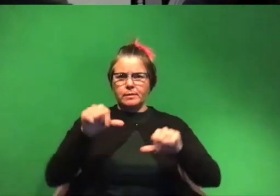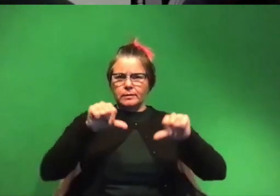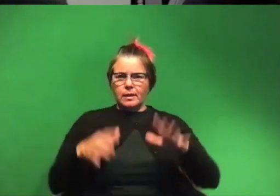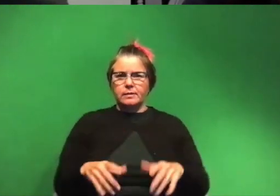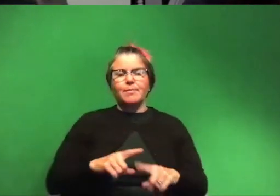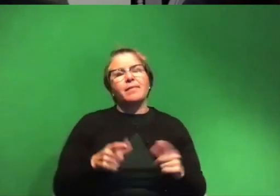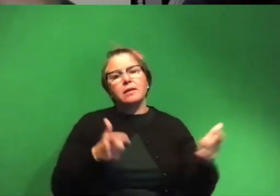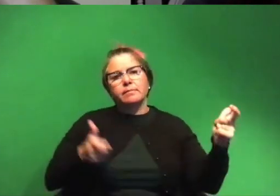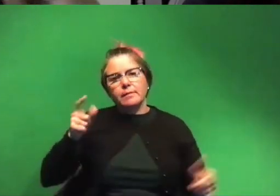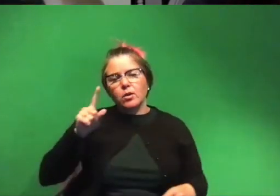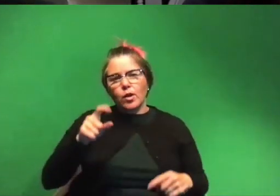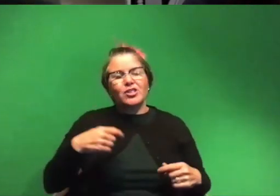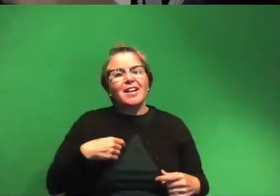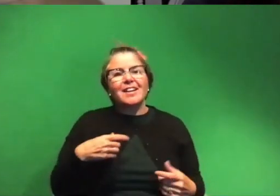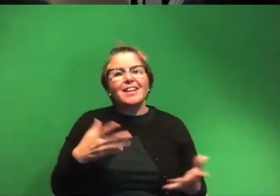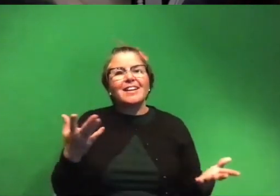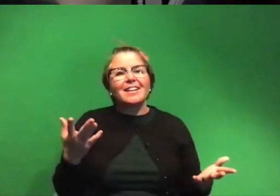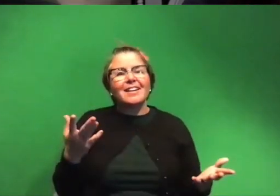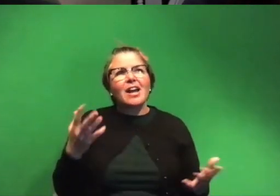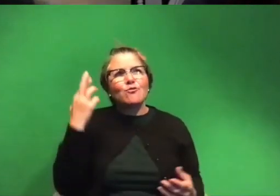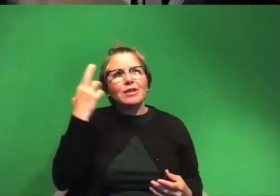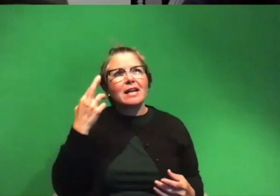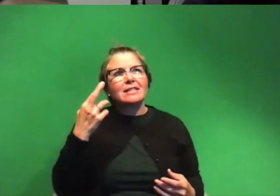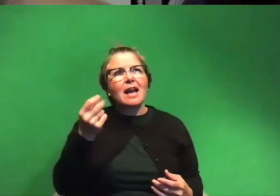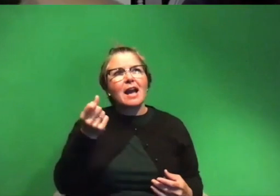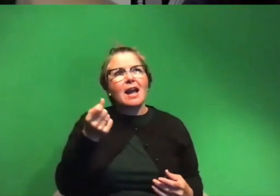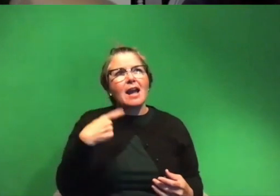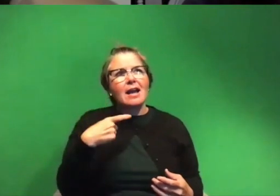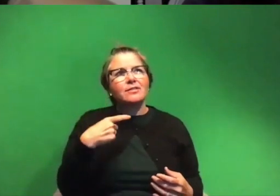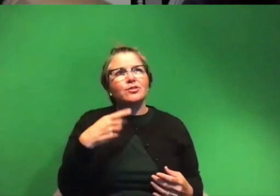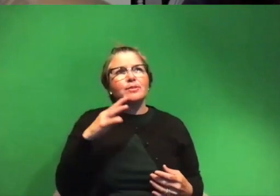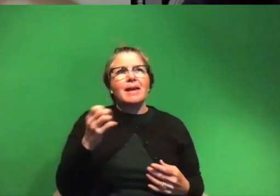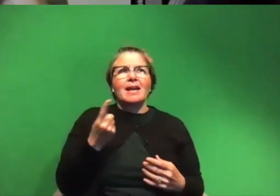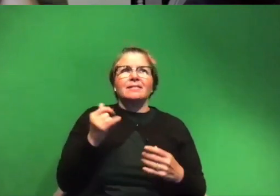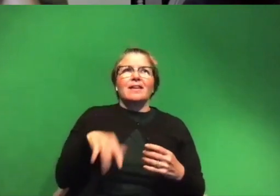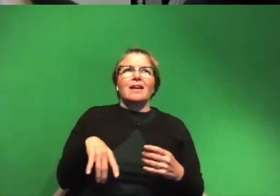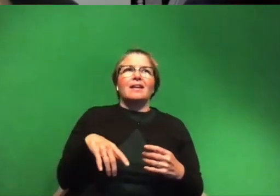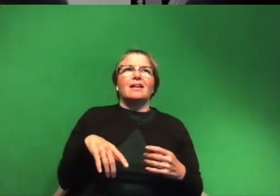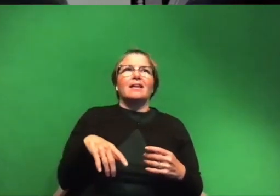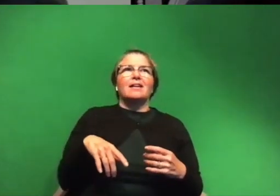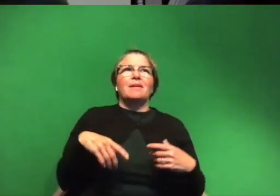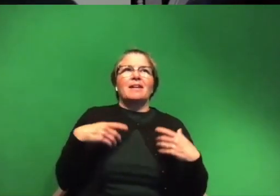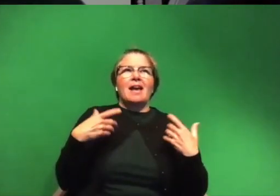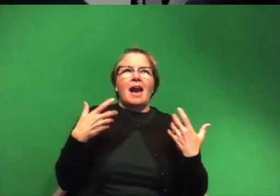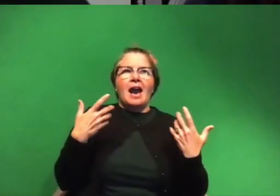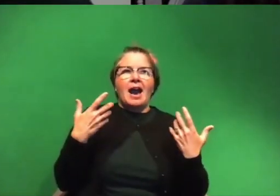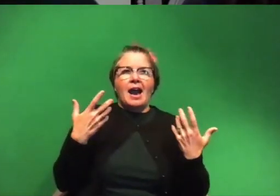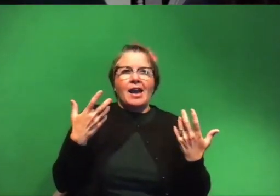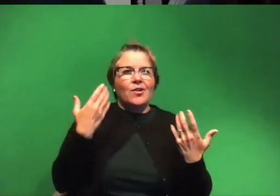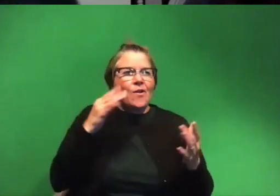a huge question and i don't know oh gosh i just realized i asked to be asked that yeah i